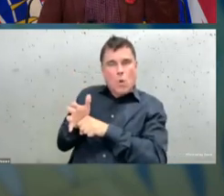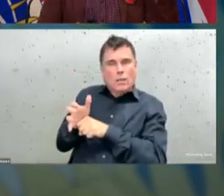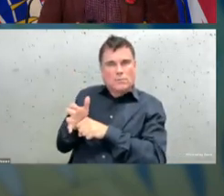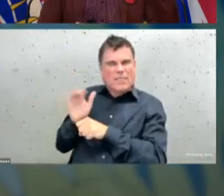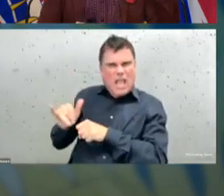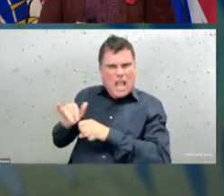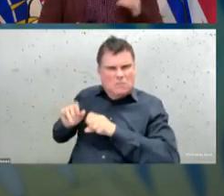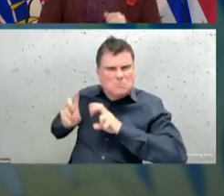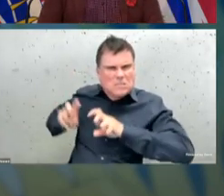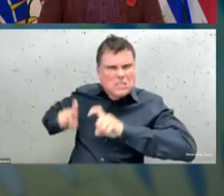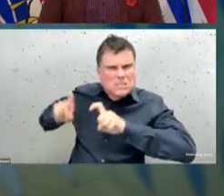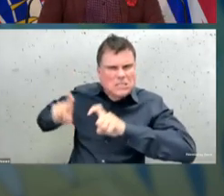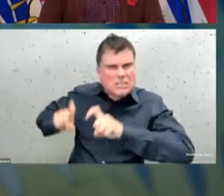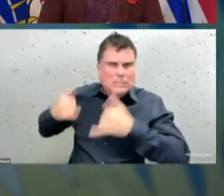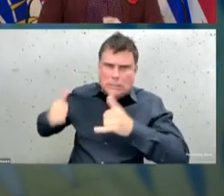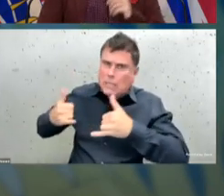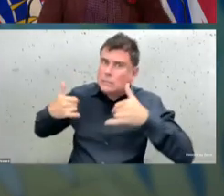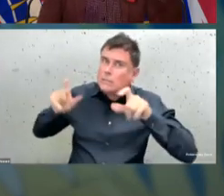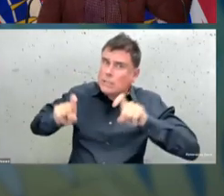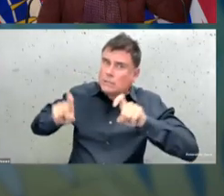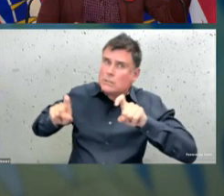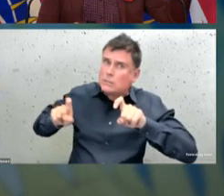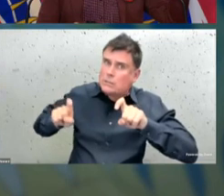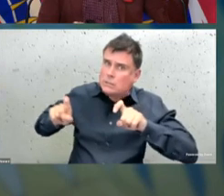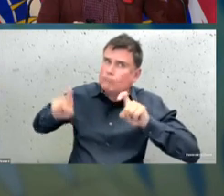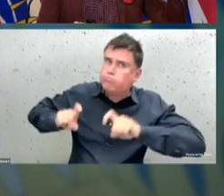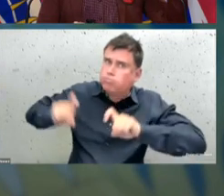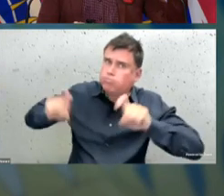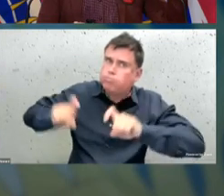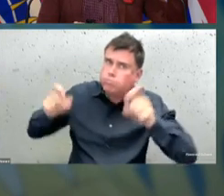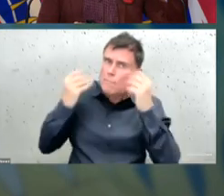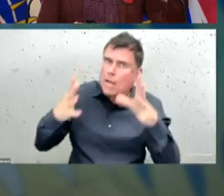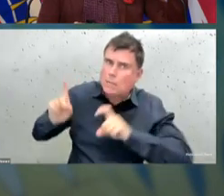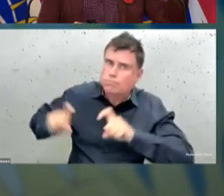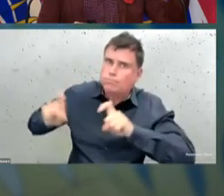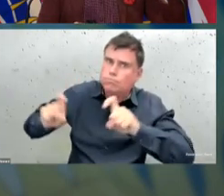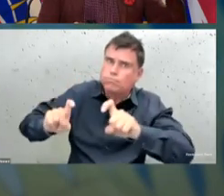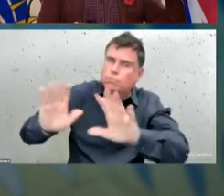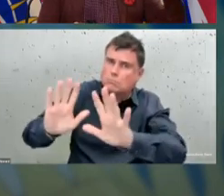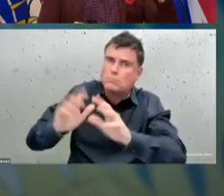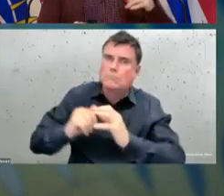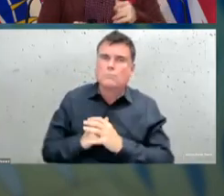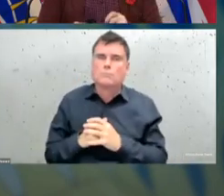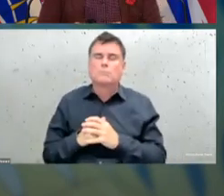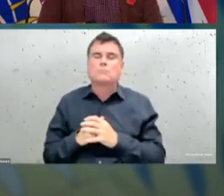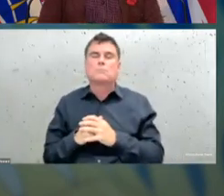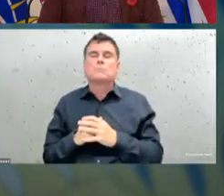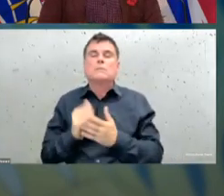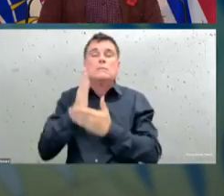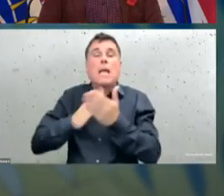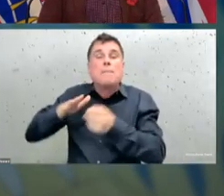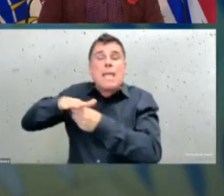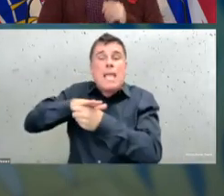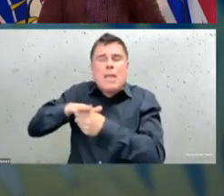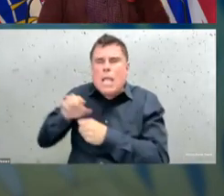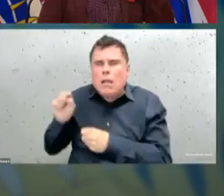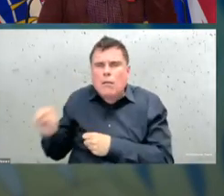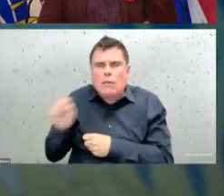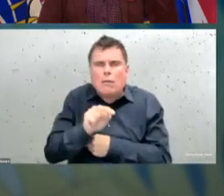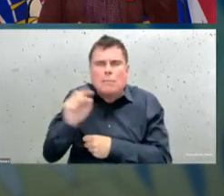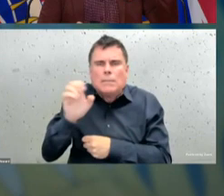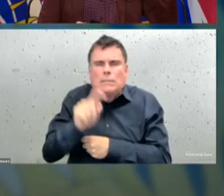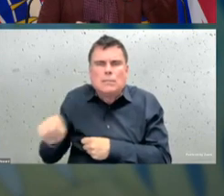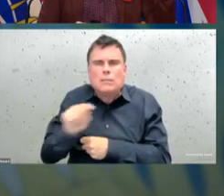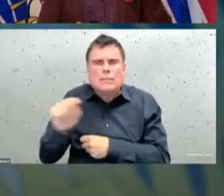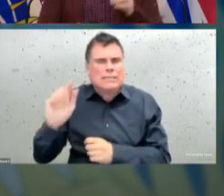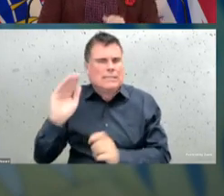of those stubbornly high areas is now a decrease in the percent positivity and the case incidence rate, particularly